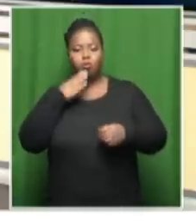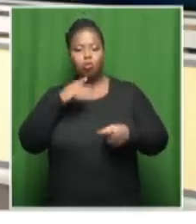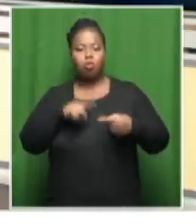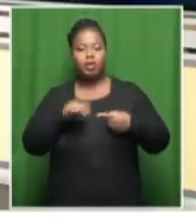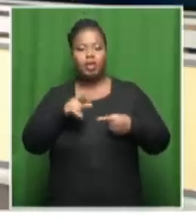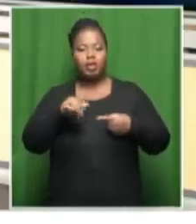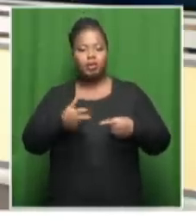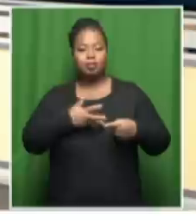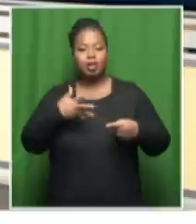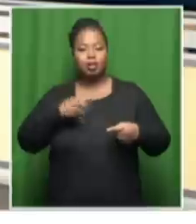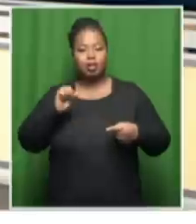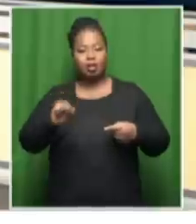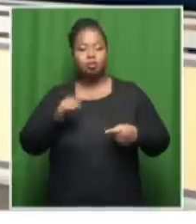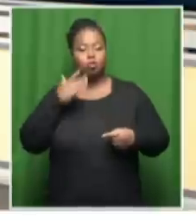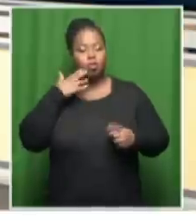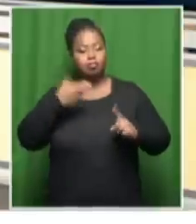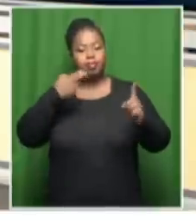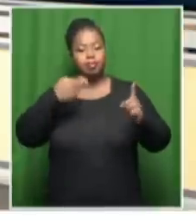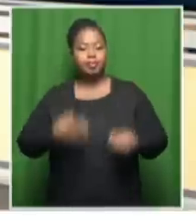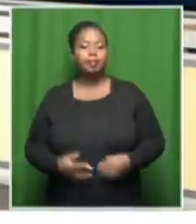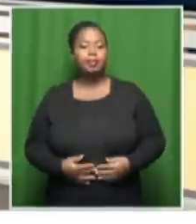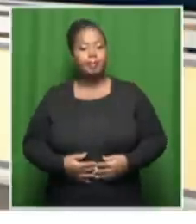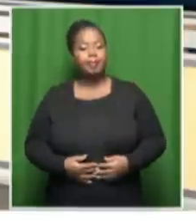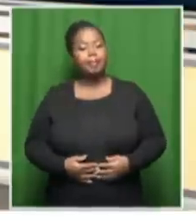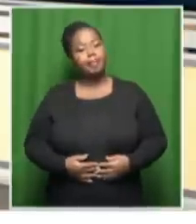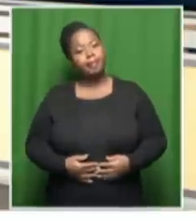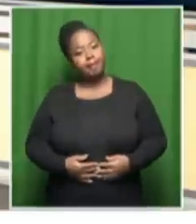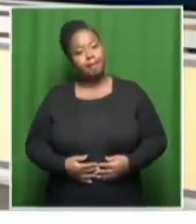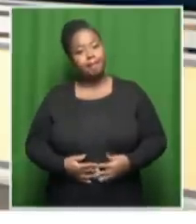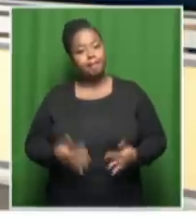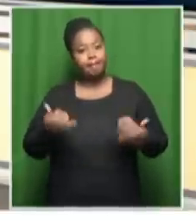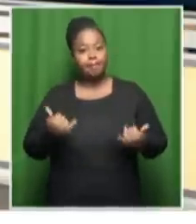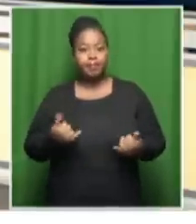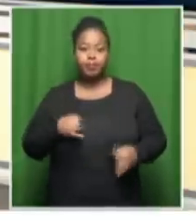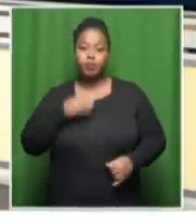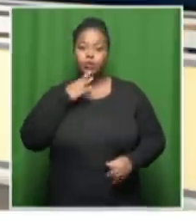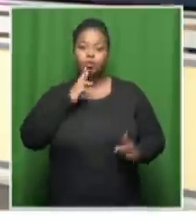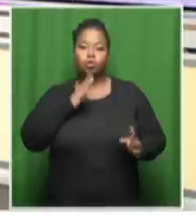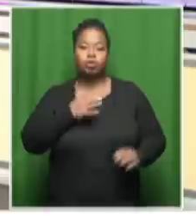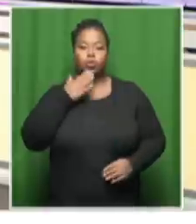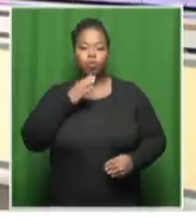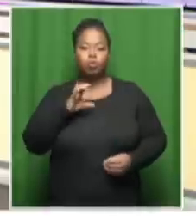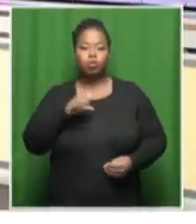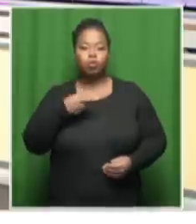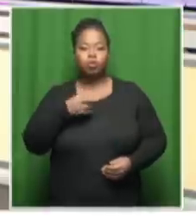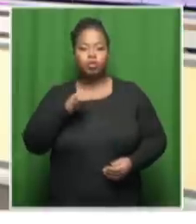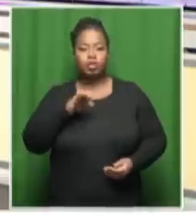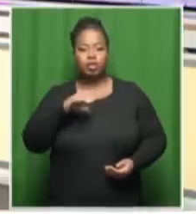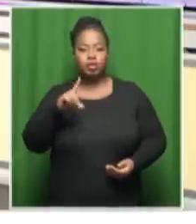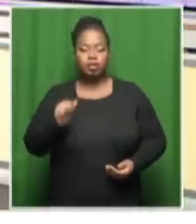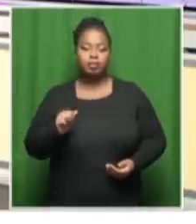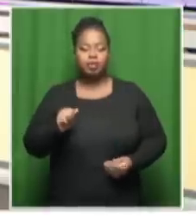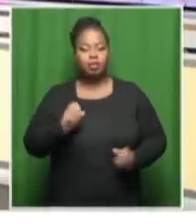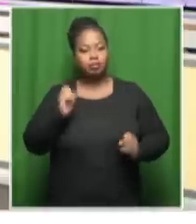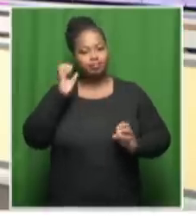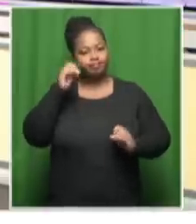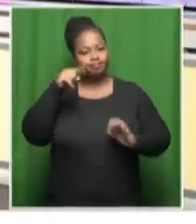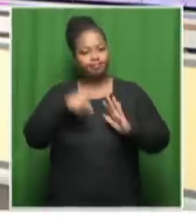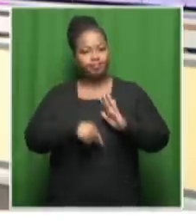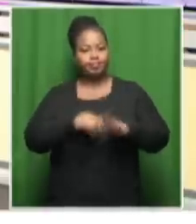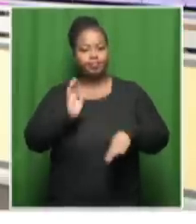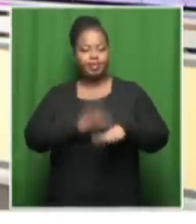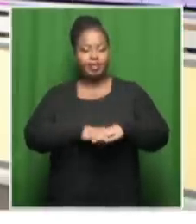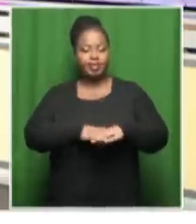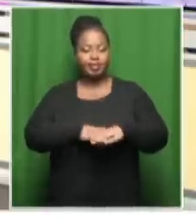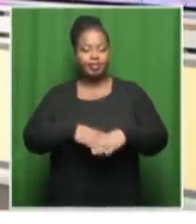Kumalo's mother, when he was shot and killed. Now, let's cross over to our reporter, Criselda Lewis. She has more on that, where